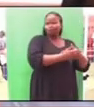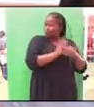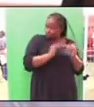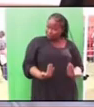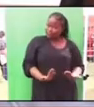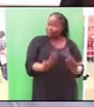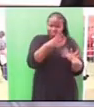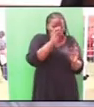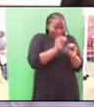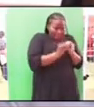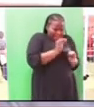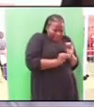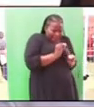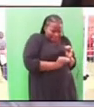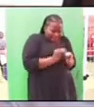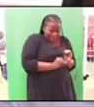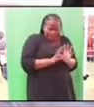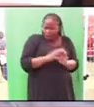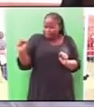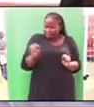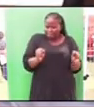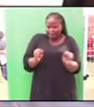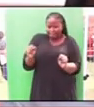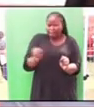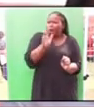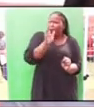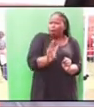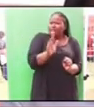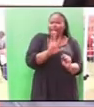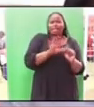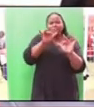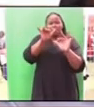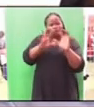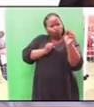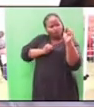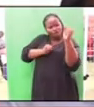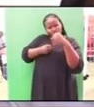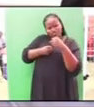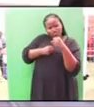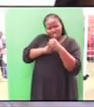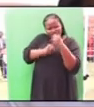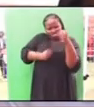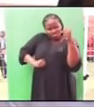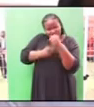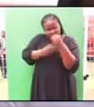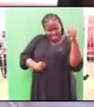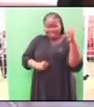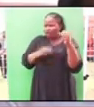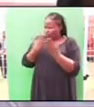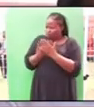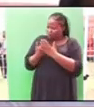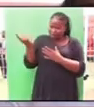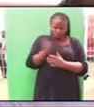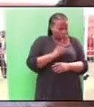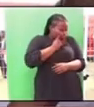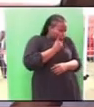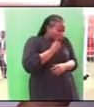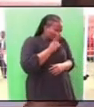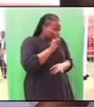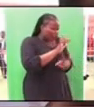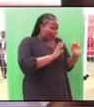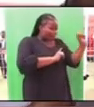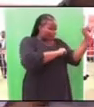it. We will hire engineers to come and look after our power